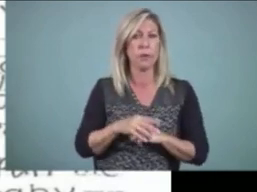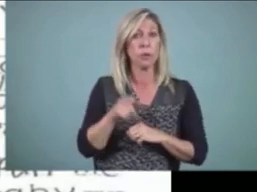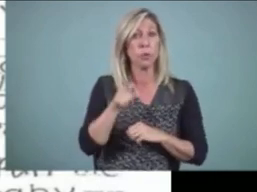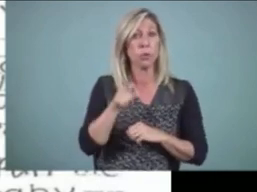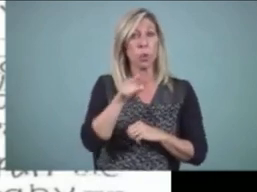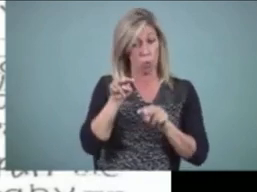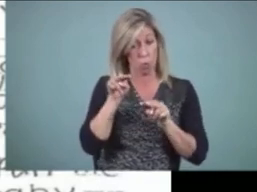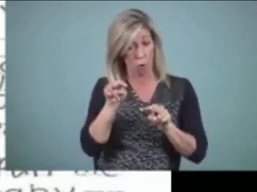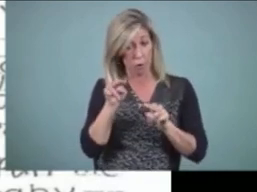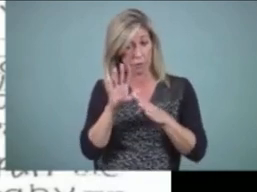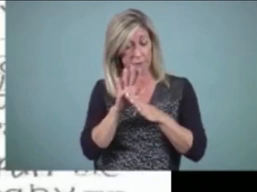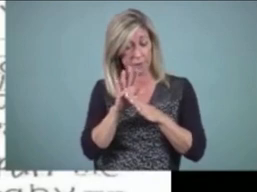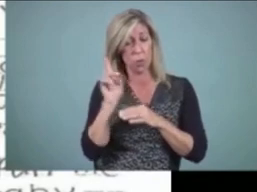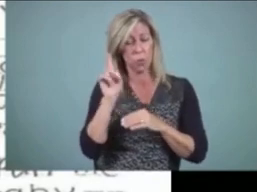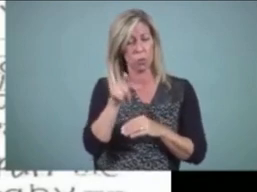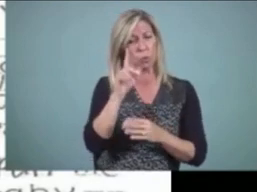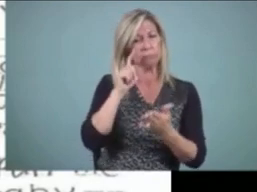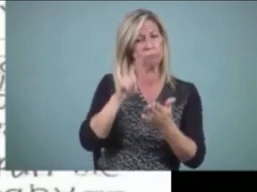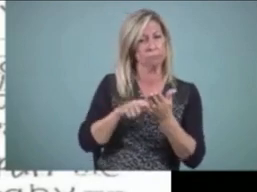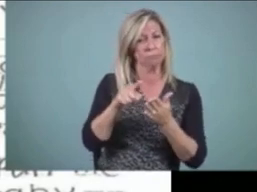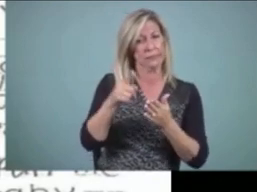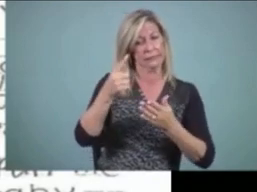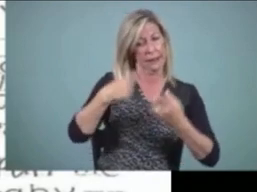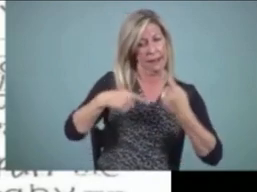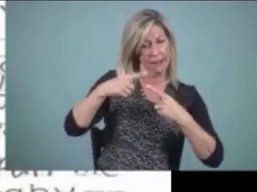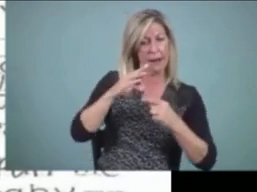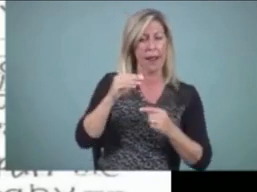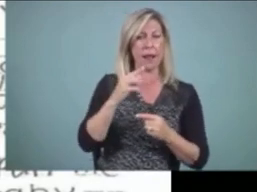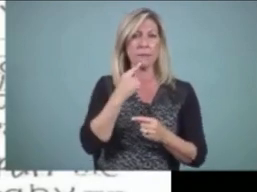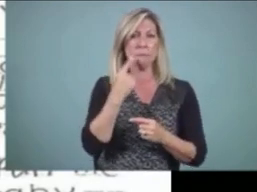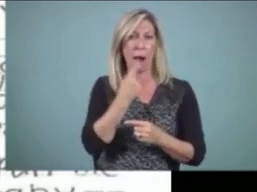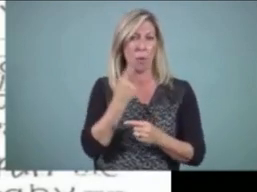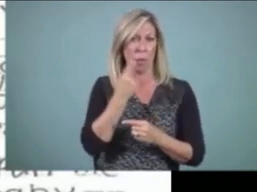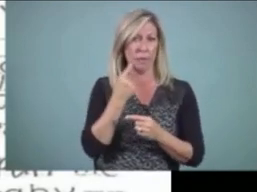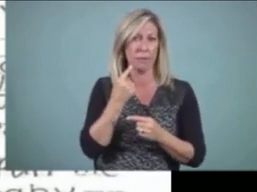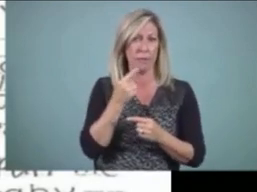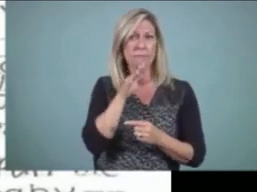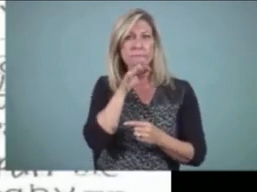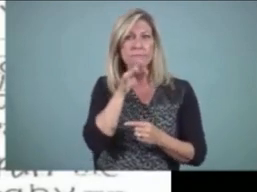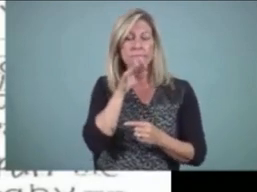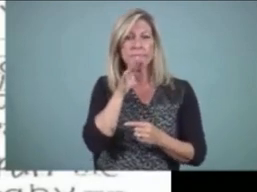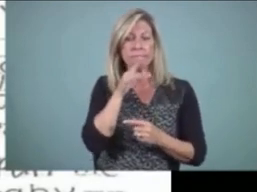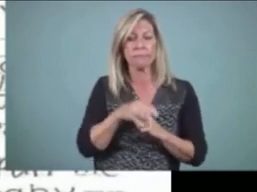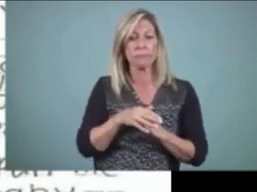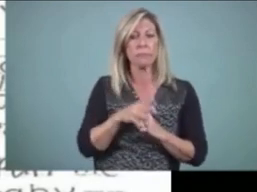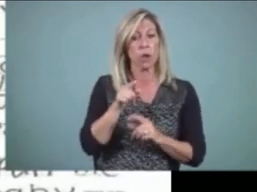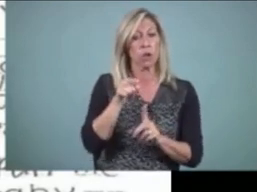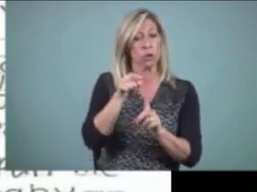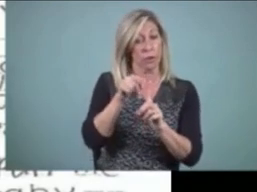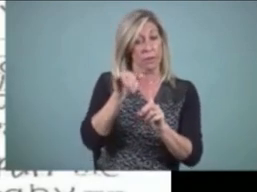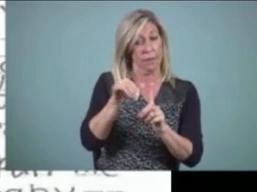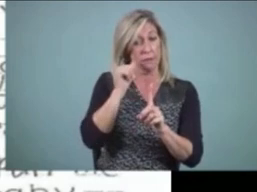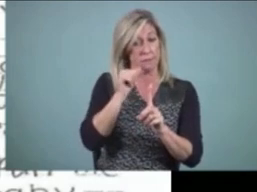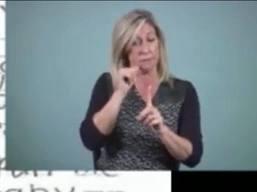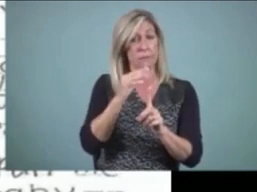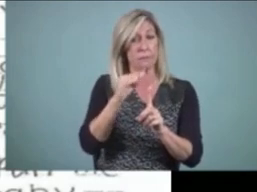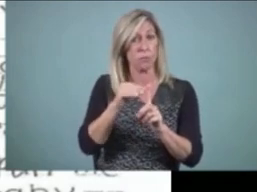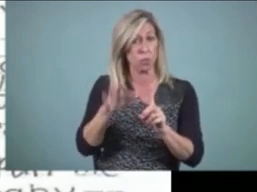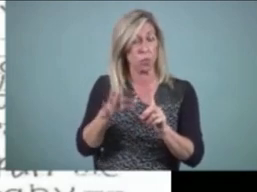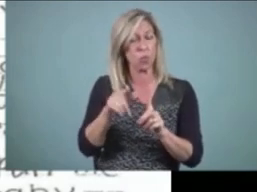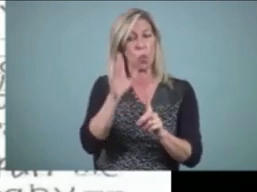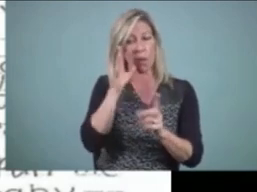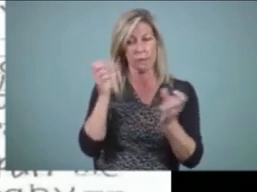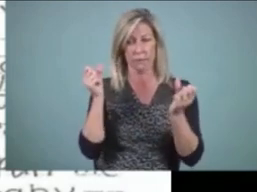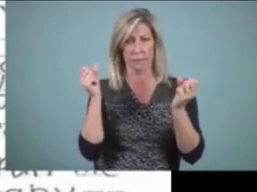signs and you'll see her mouthing a lot. And this is the story that she reads out loud. Well, out loud. She signs out loud.